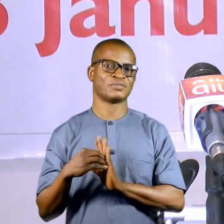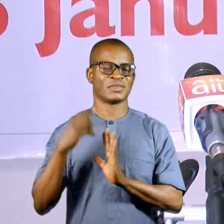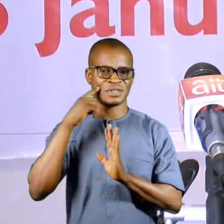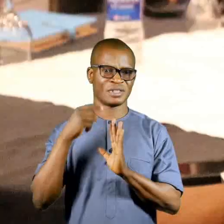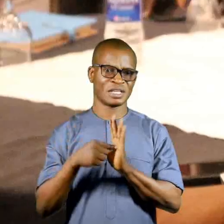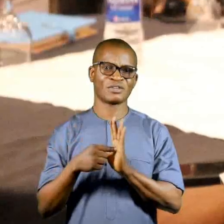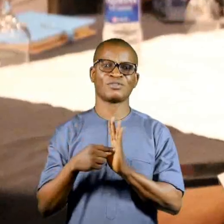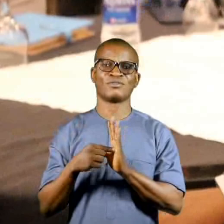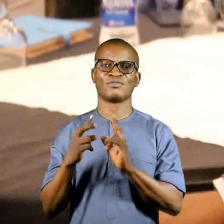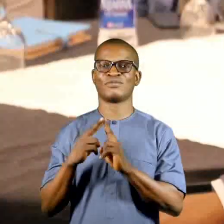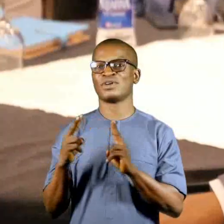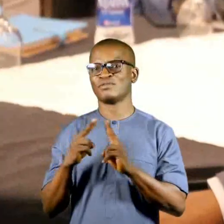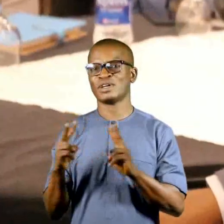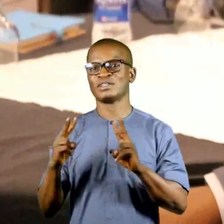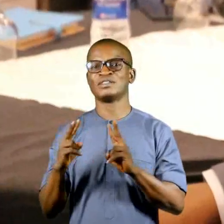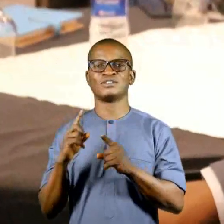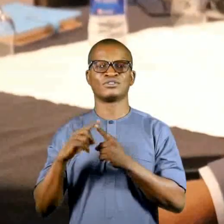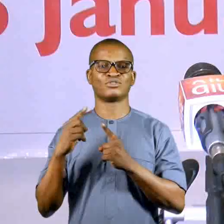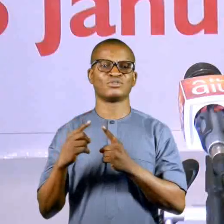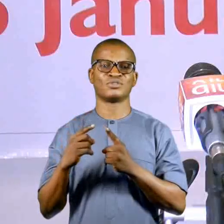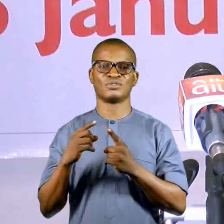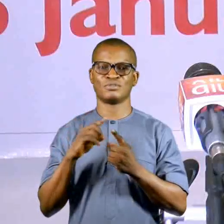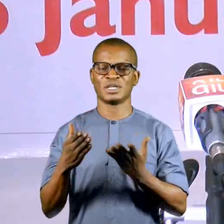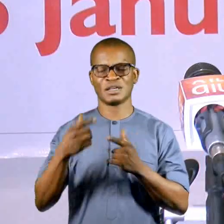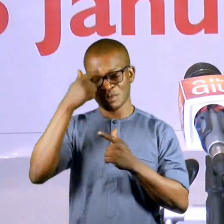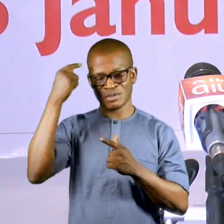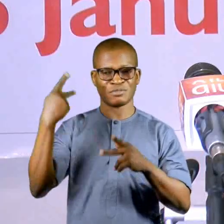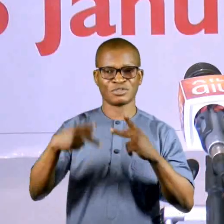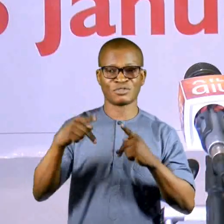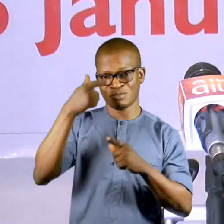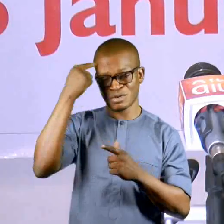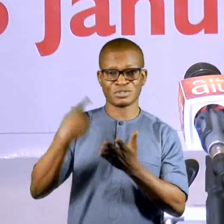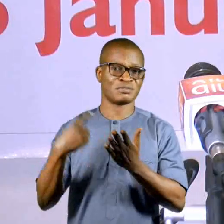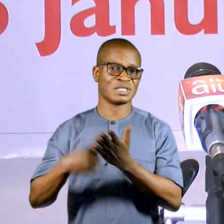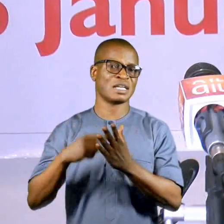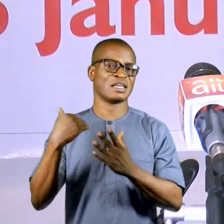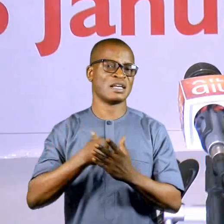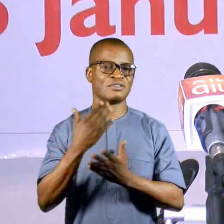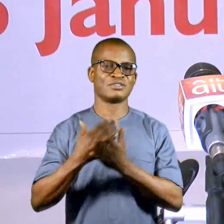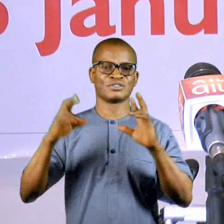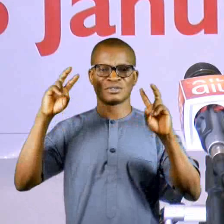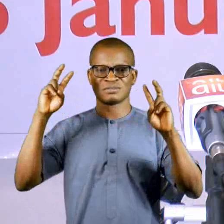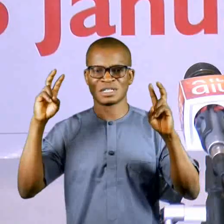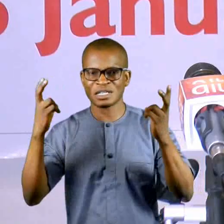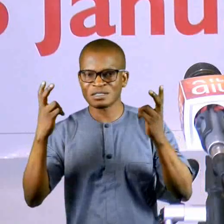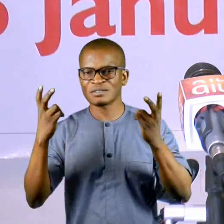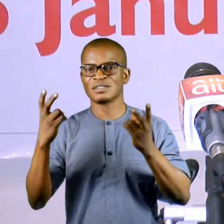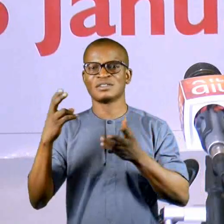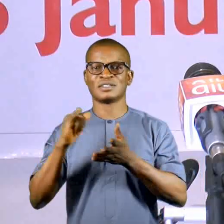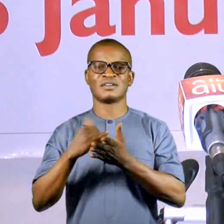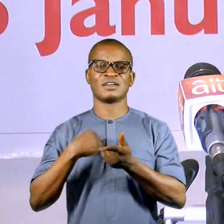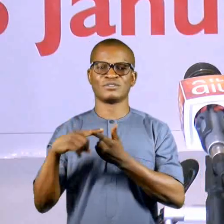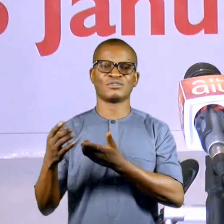and it's very difficult to prosecute. Not only, sometimes in the cases that would be obvious as you know, people are not willing to come